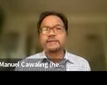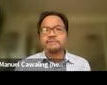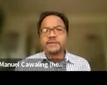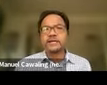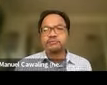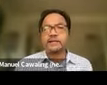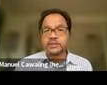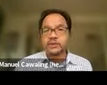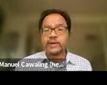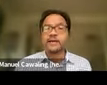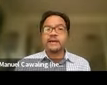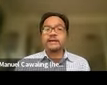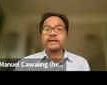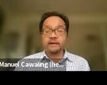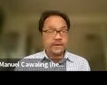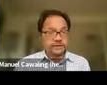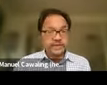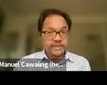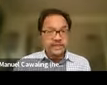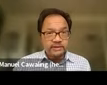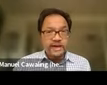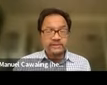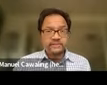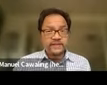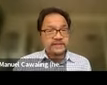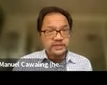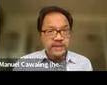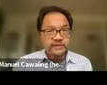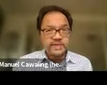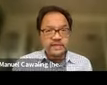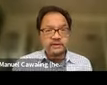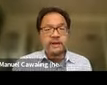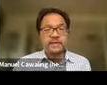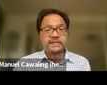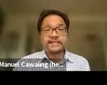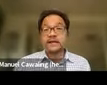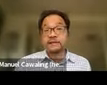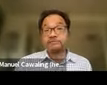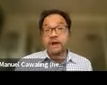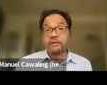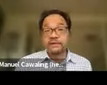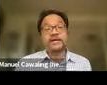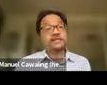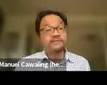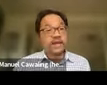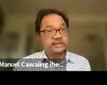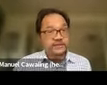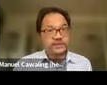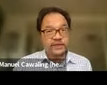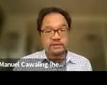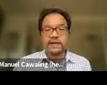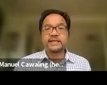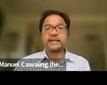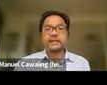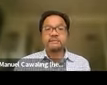illustrates a big and broad story. Lawmakers need to hear that decision makers need to hear that because that's how they prioritize and they have lots of